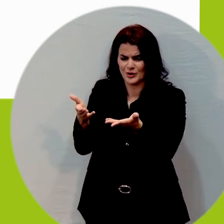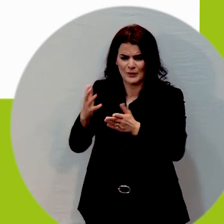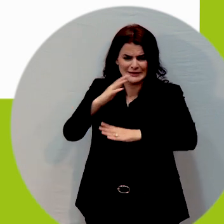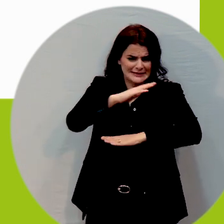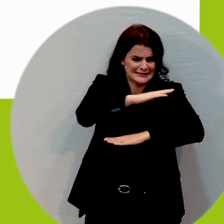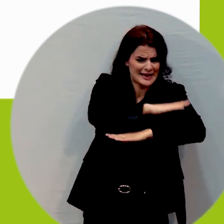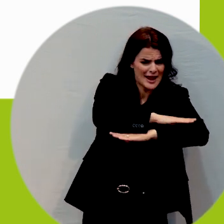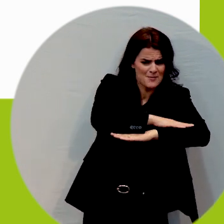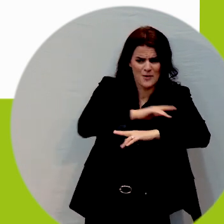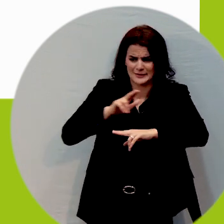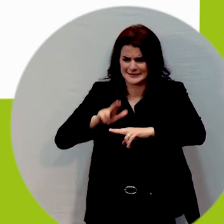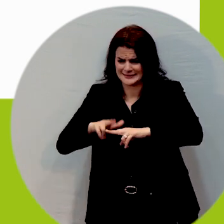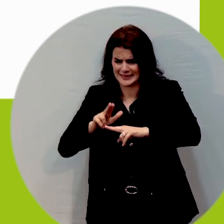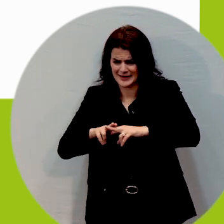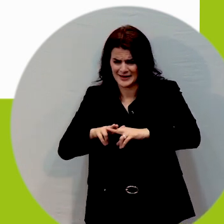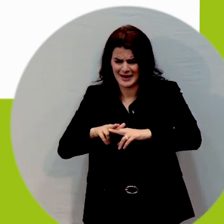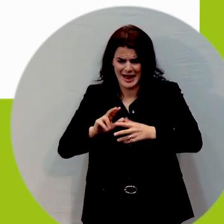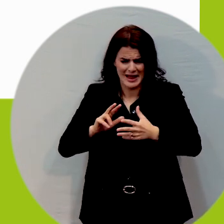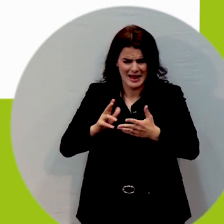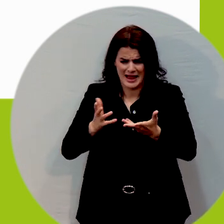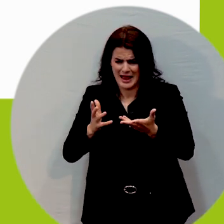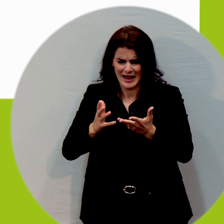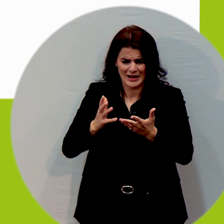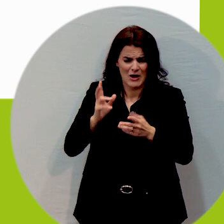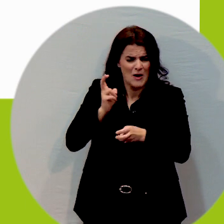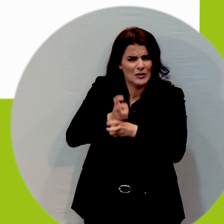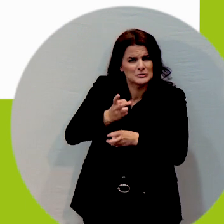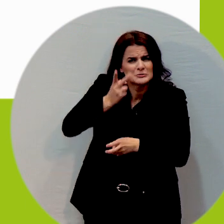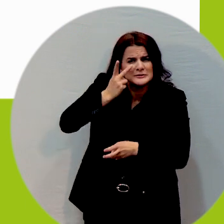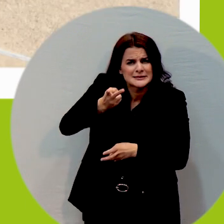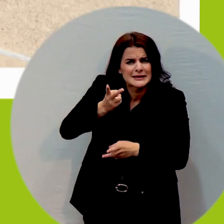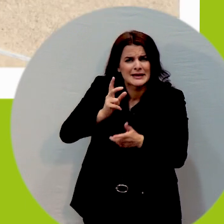the seats so we add colour contrast